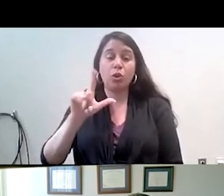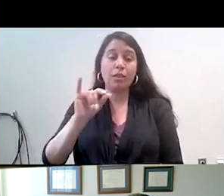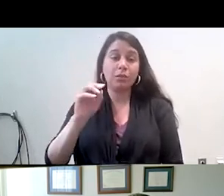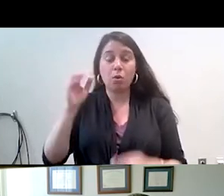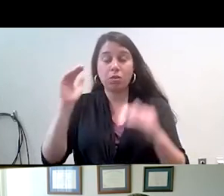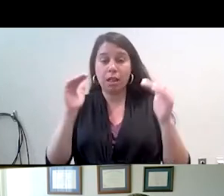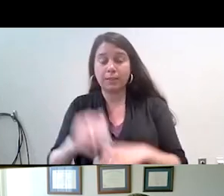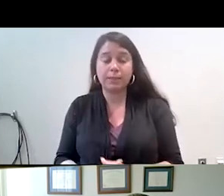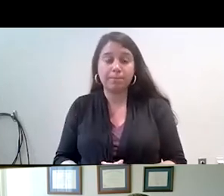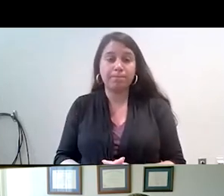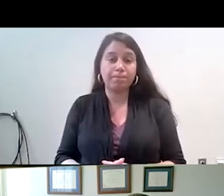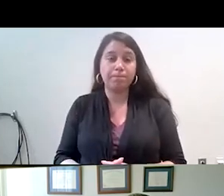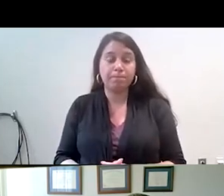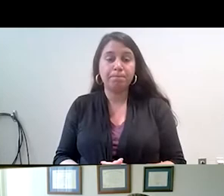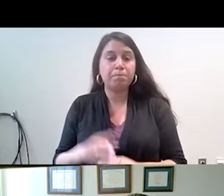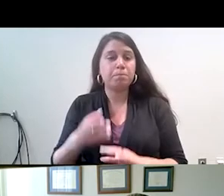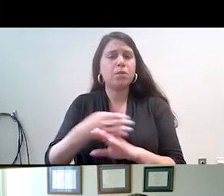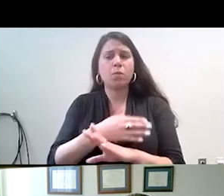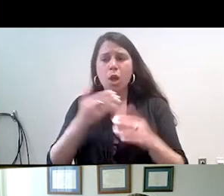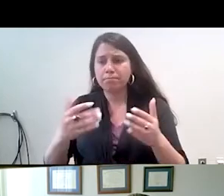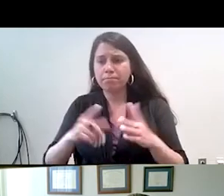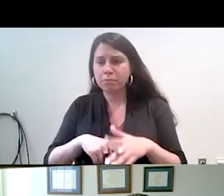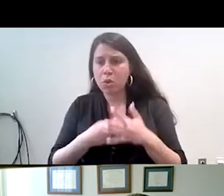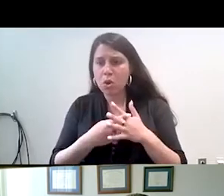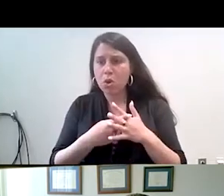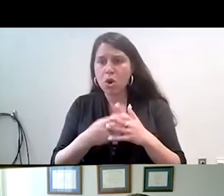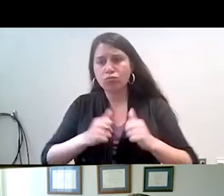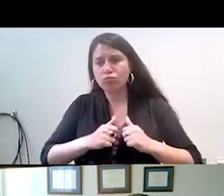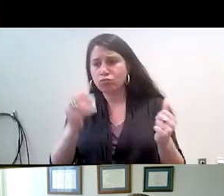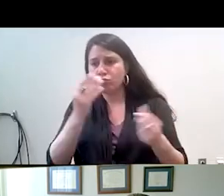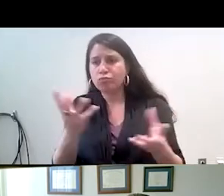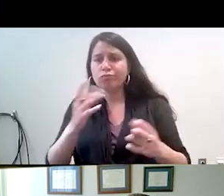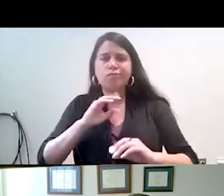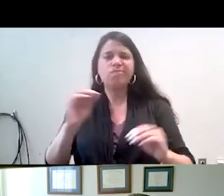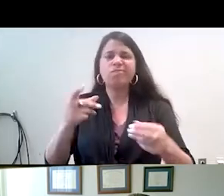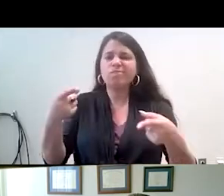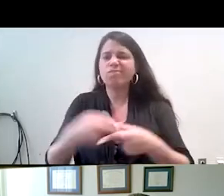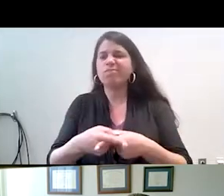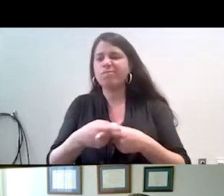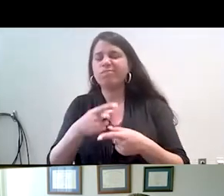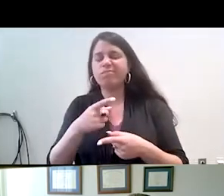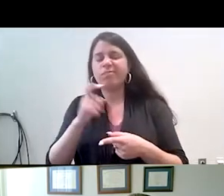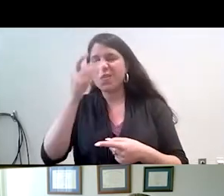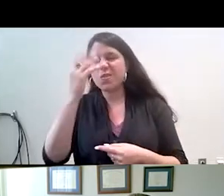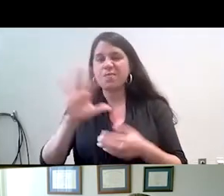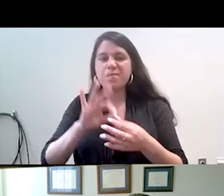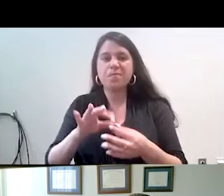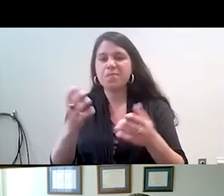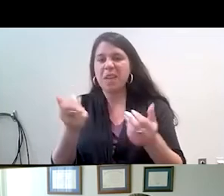before we get started, I just want to make sure, I just want to disclose that I have no relevant commercial relationships to disclose.